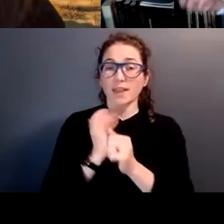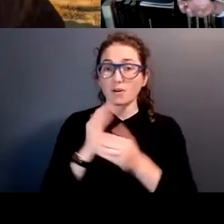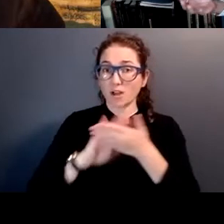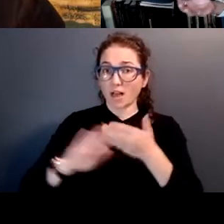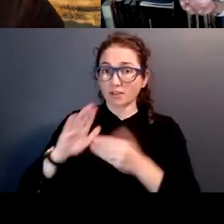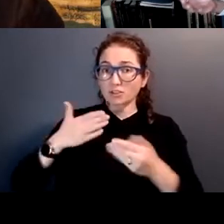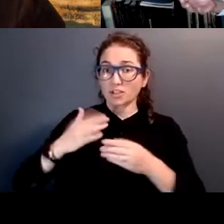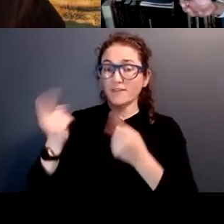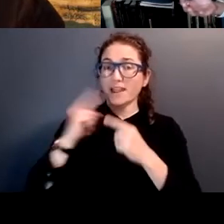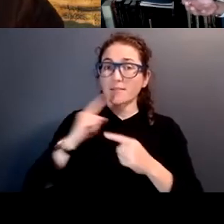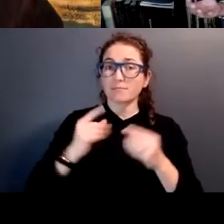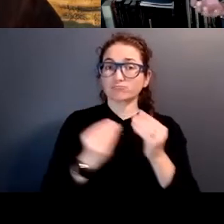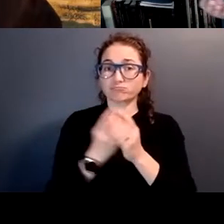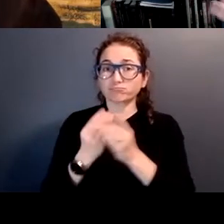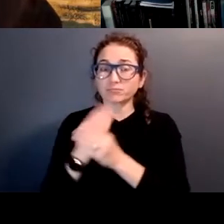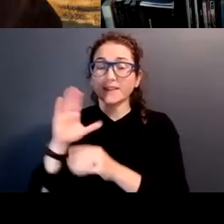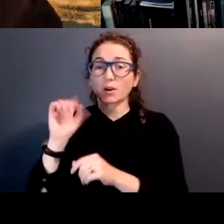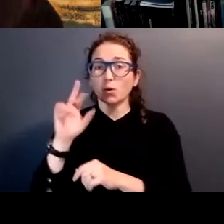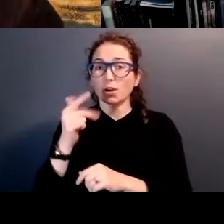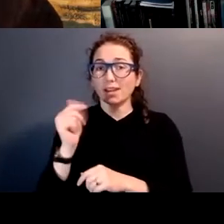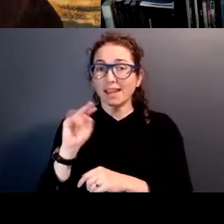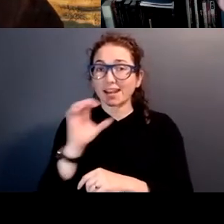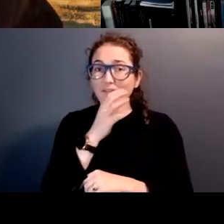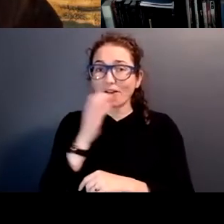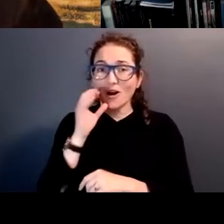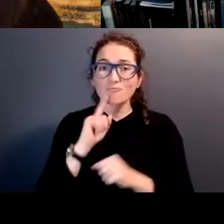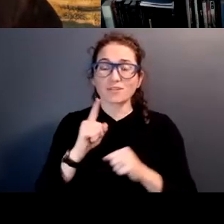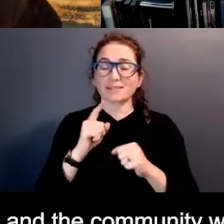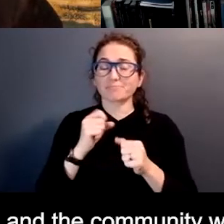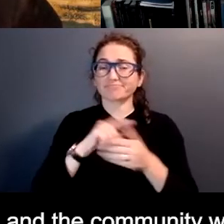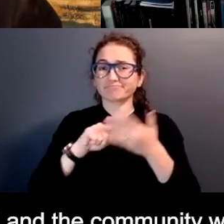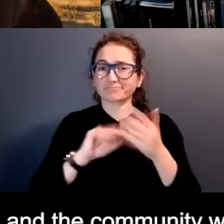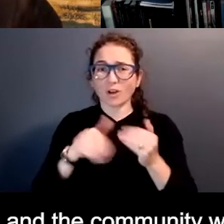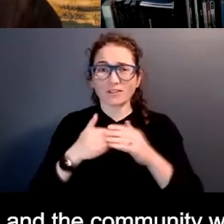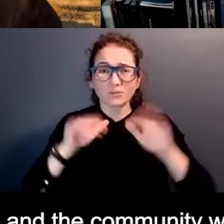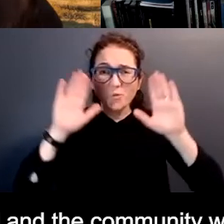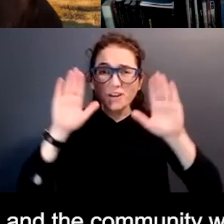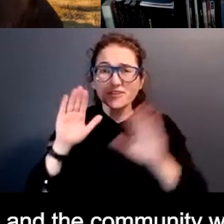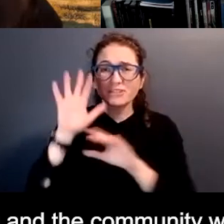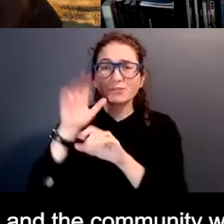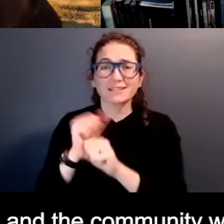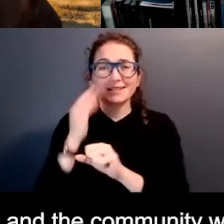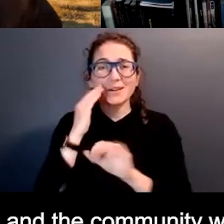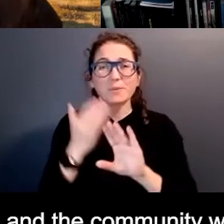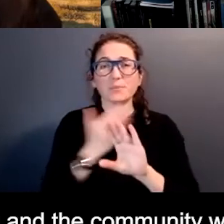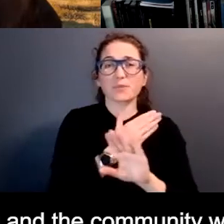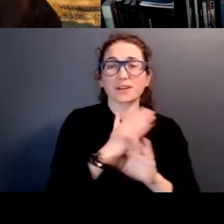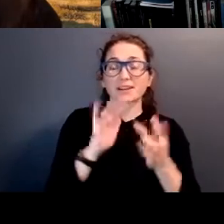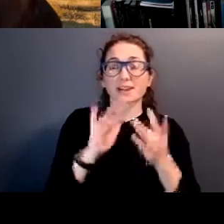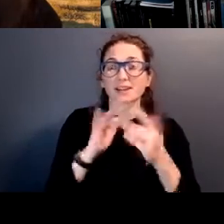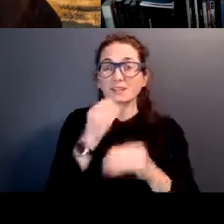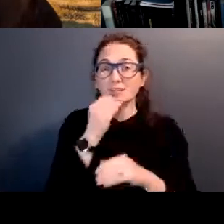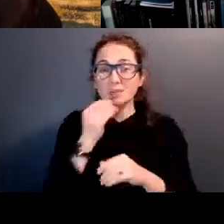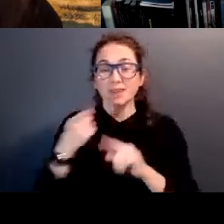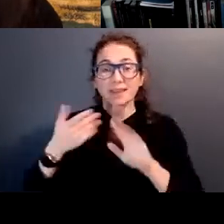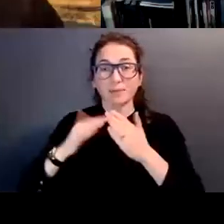the food at their organic farm and made all of this wonderful traditional, you know, pre-contact food. And the community